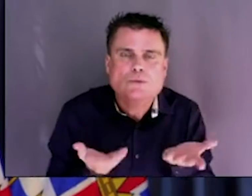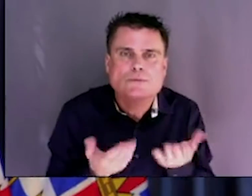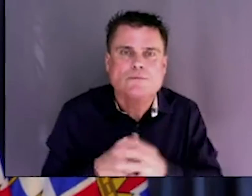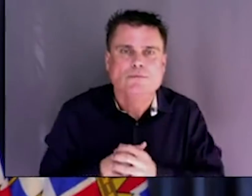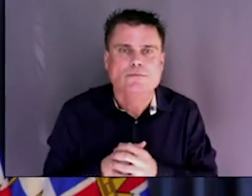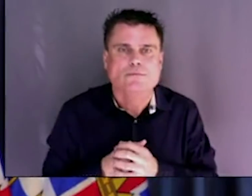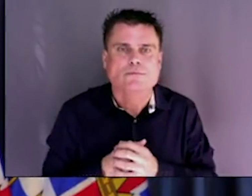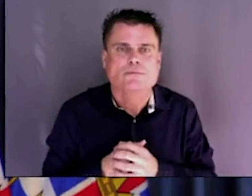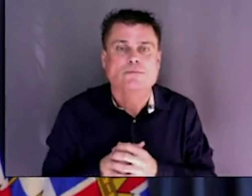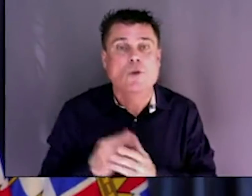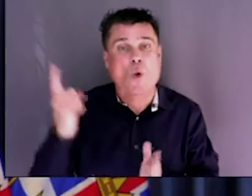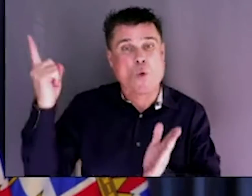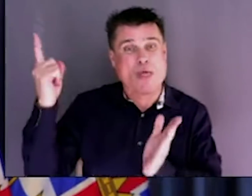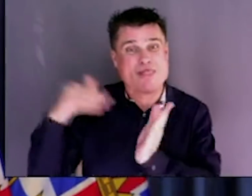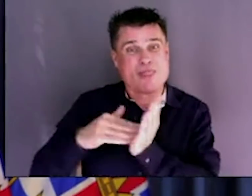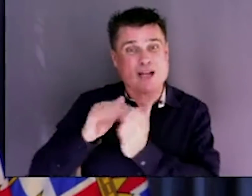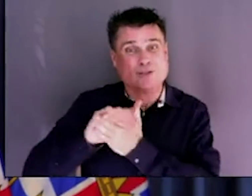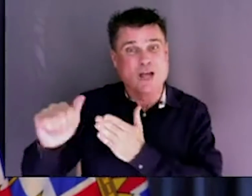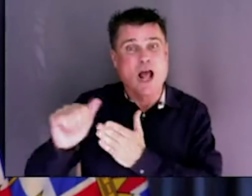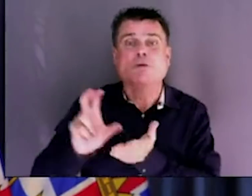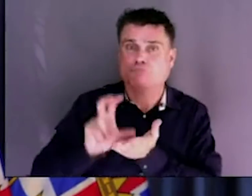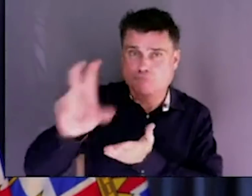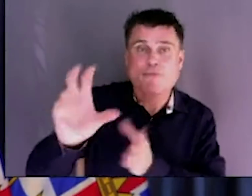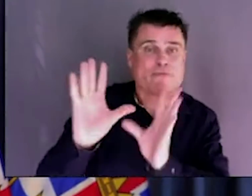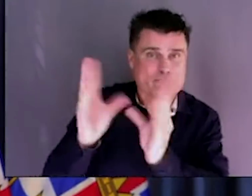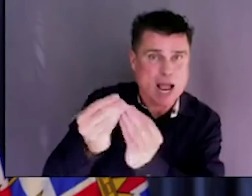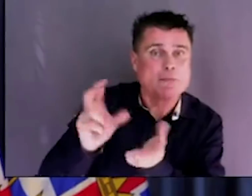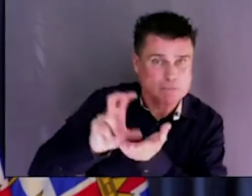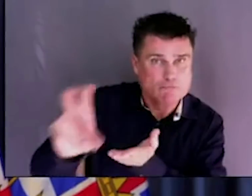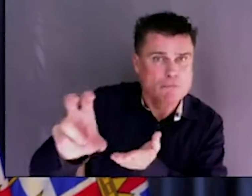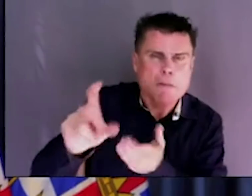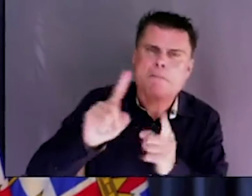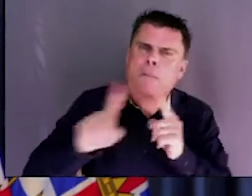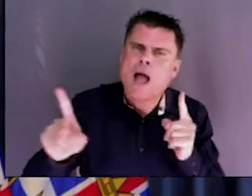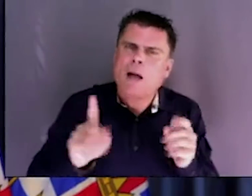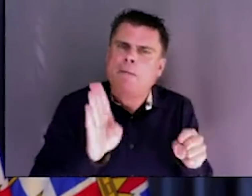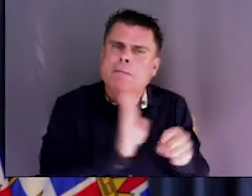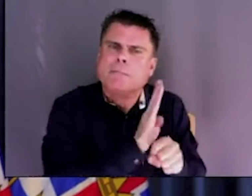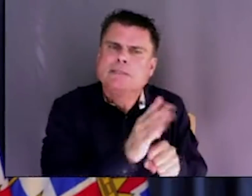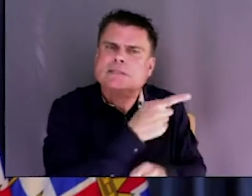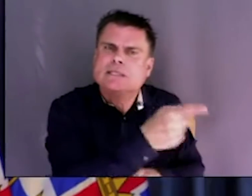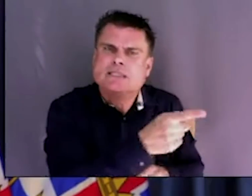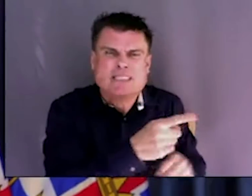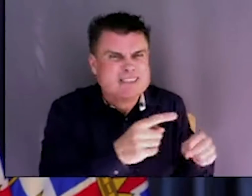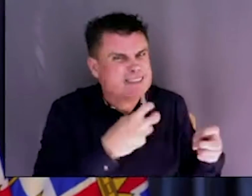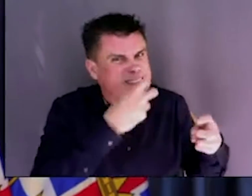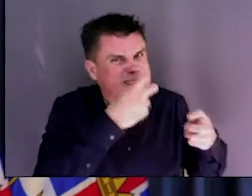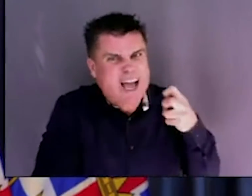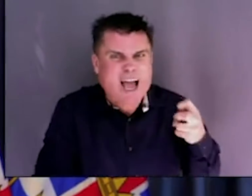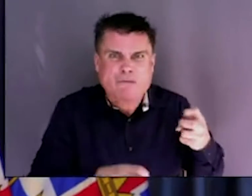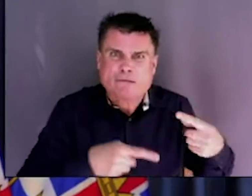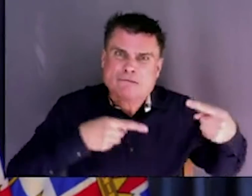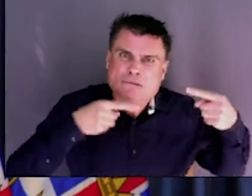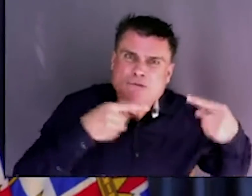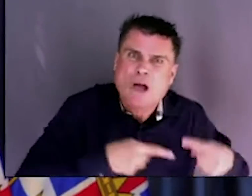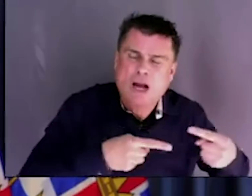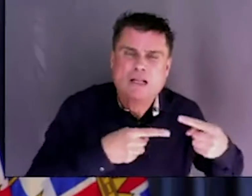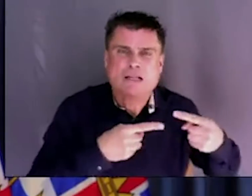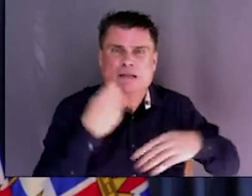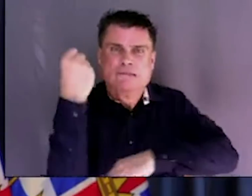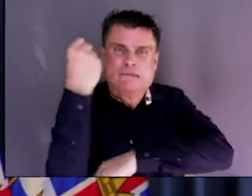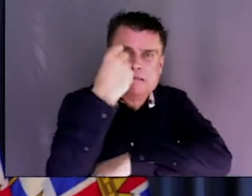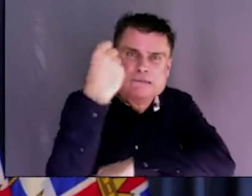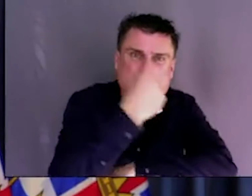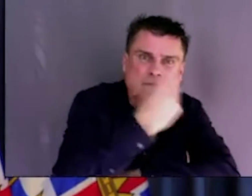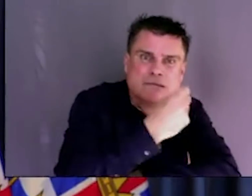the $1,000 for striking families, but what about businesses that are in a very tough time right now? We have some $300 million available